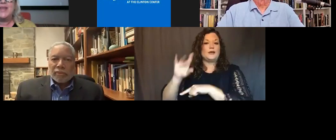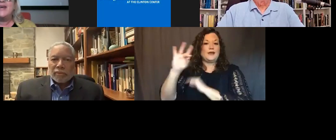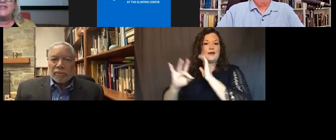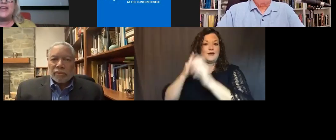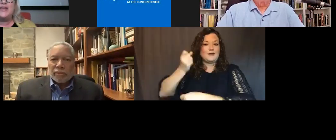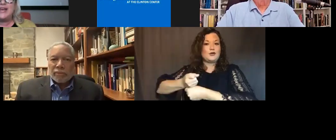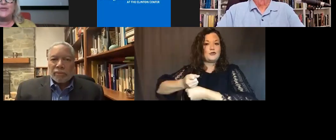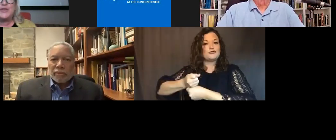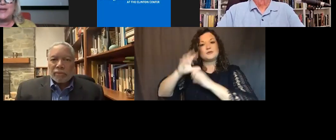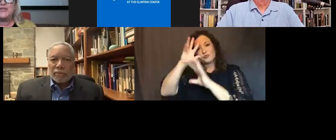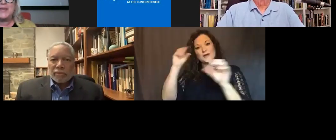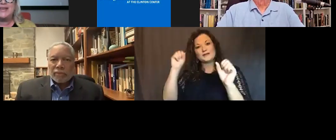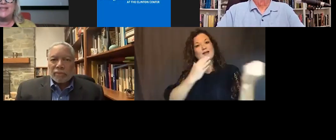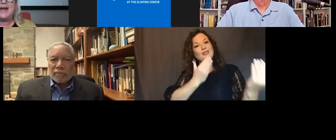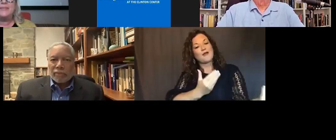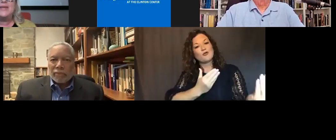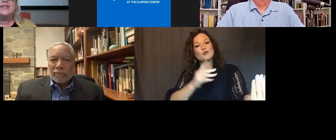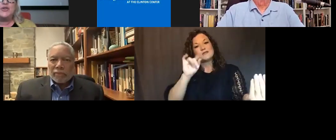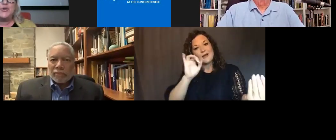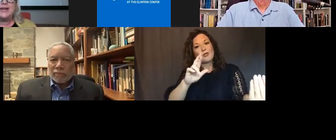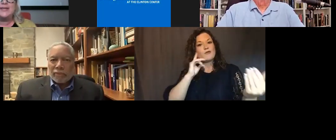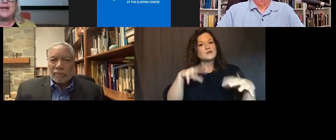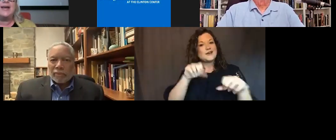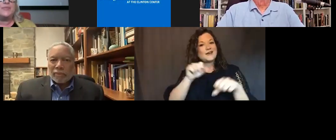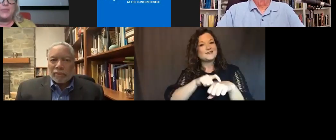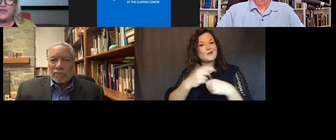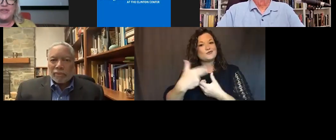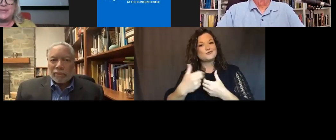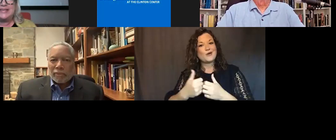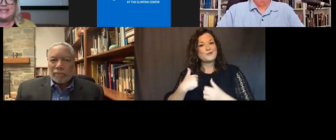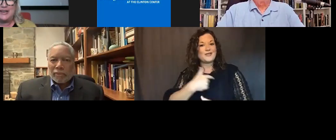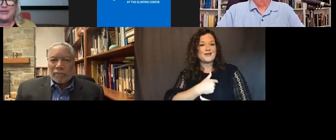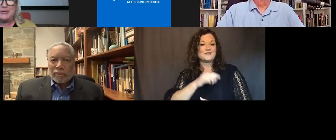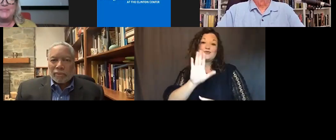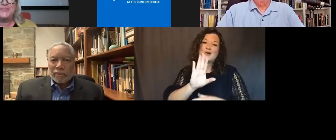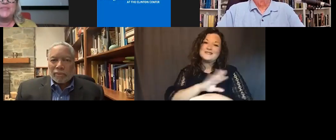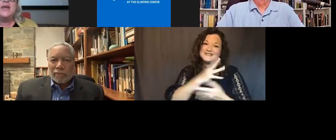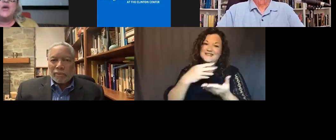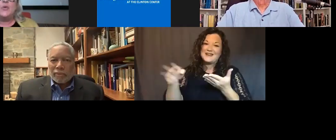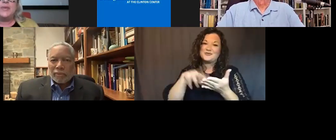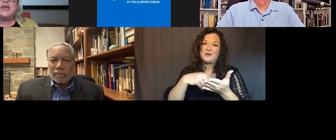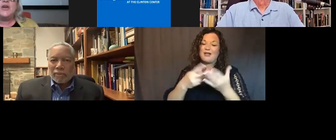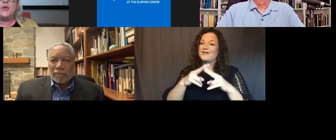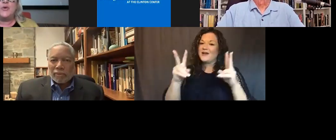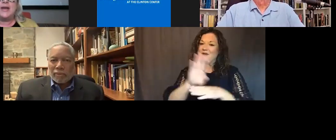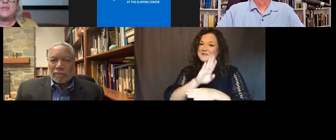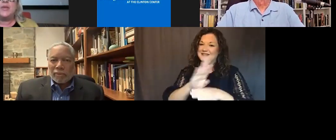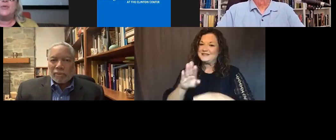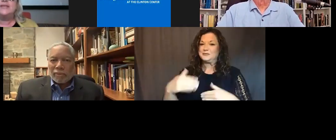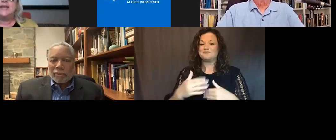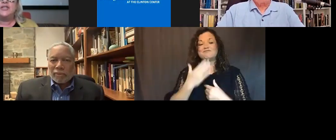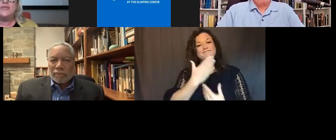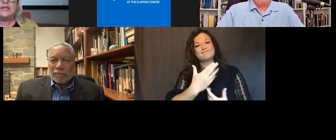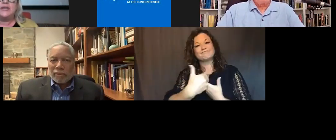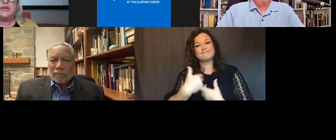Thank you, Taylor, so much for making time to join us with your very busy schedule. We'll begin our program with a